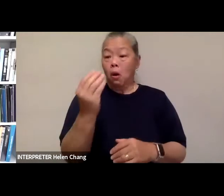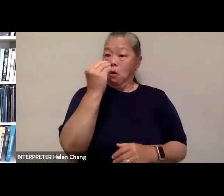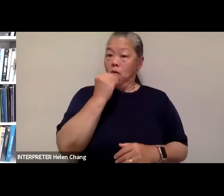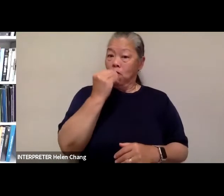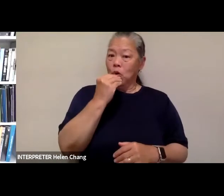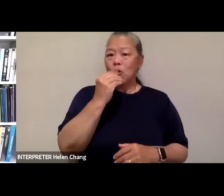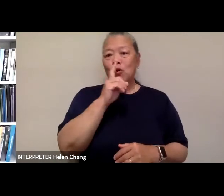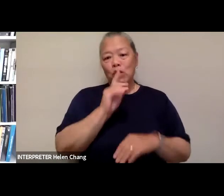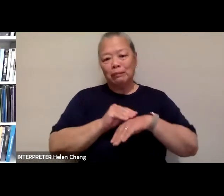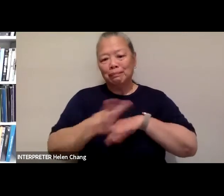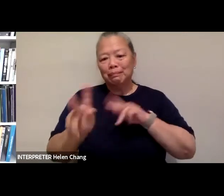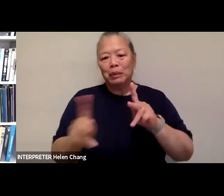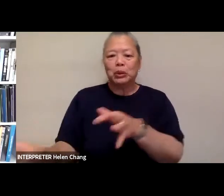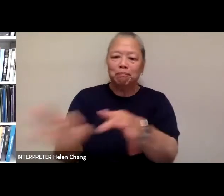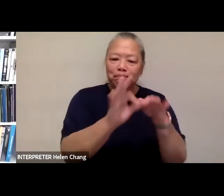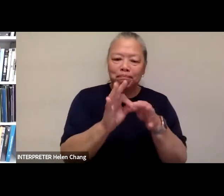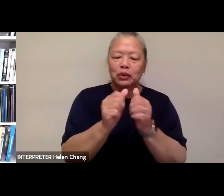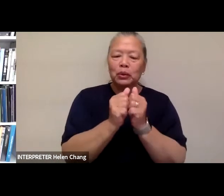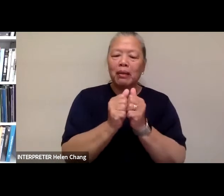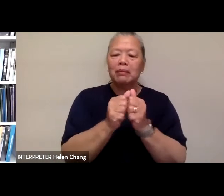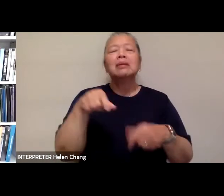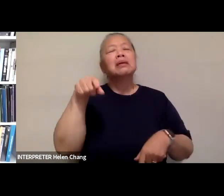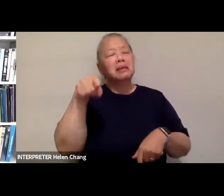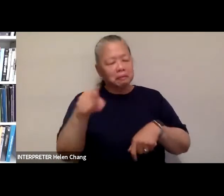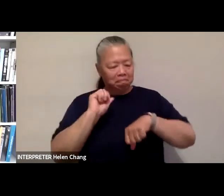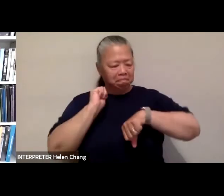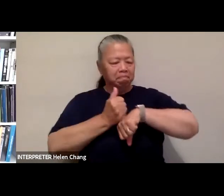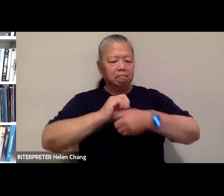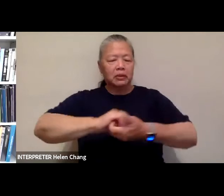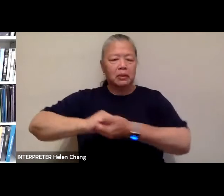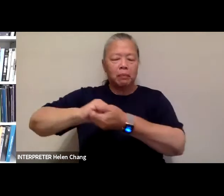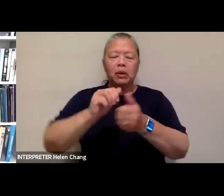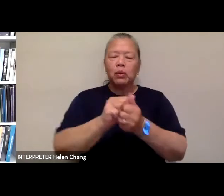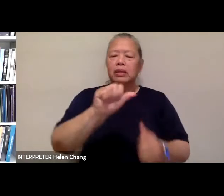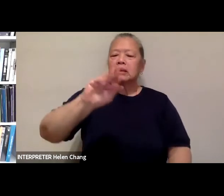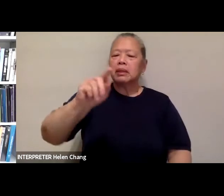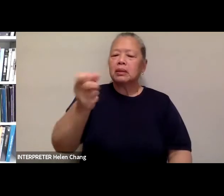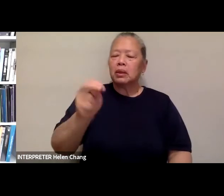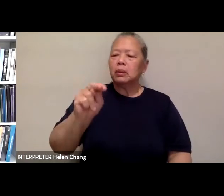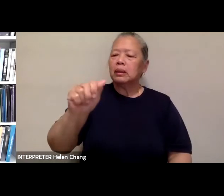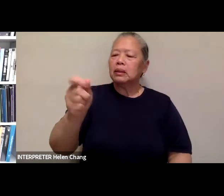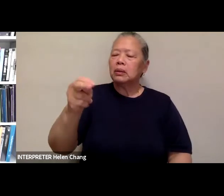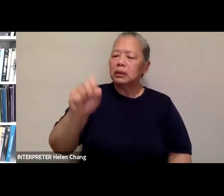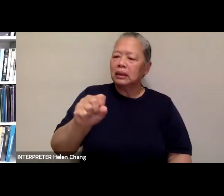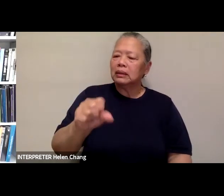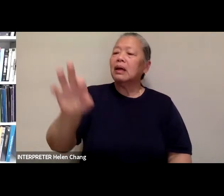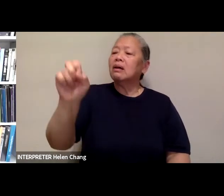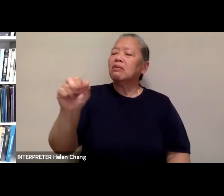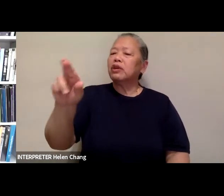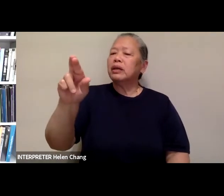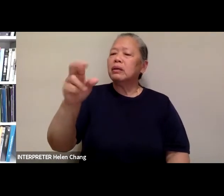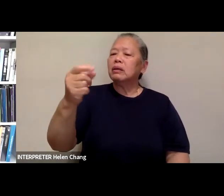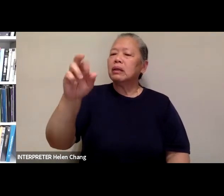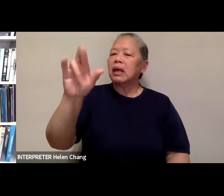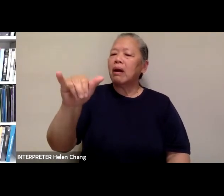And that is what has inspired a collaboration with Smithsonian Associates and the Smithsonian's Freer Gallery of Art and the